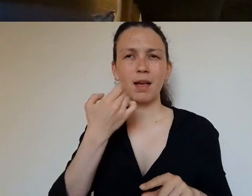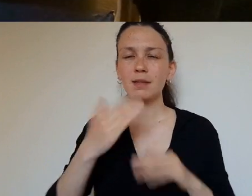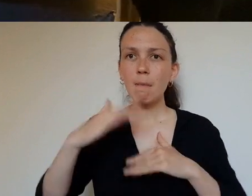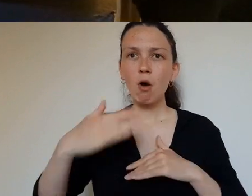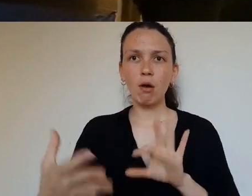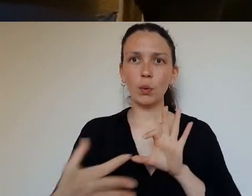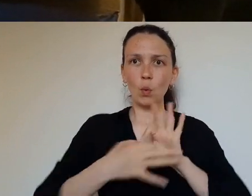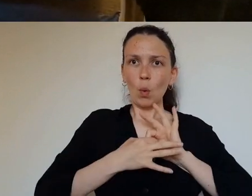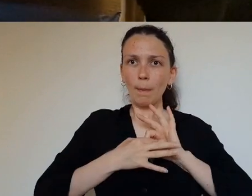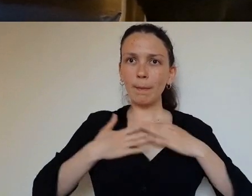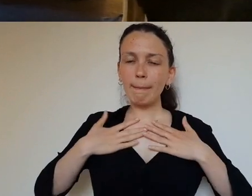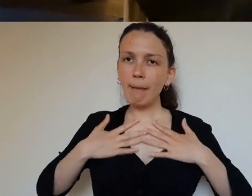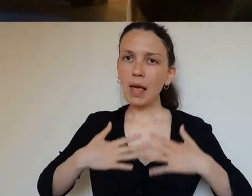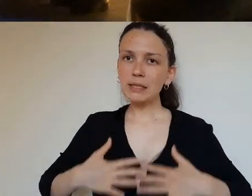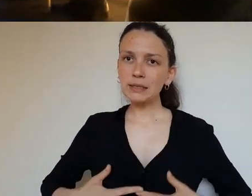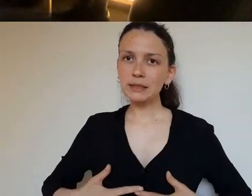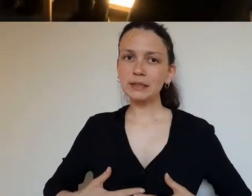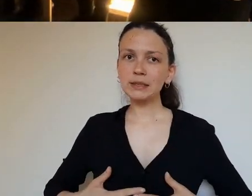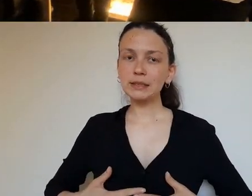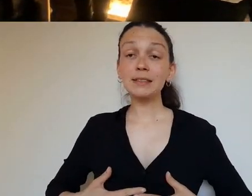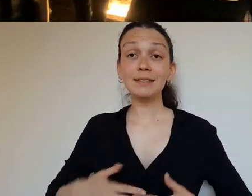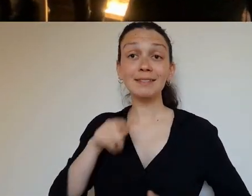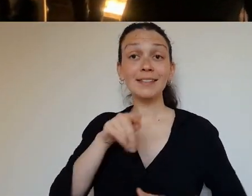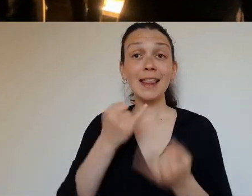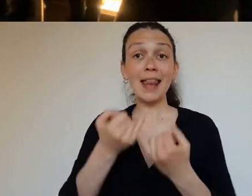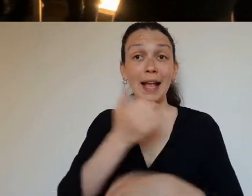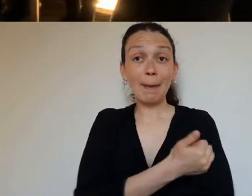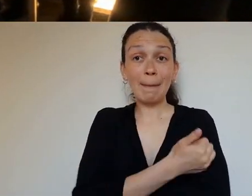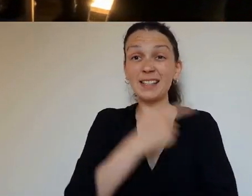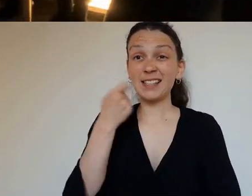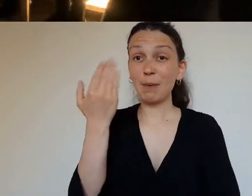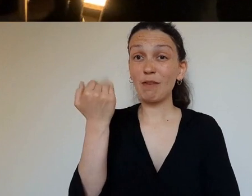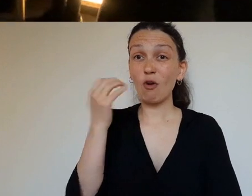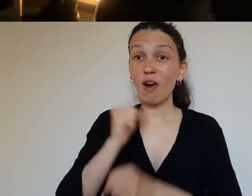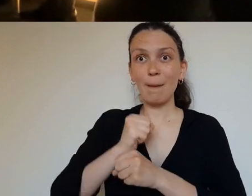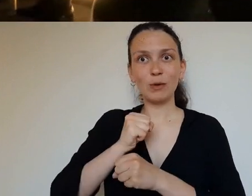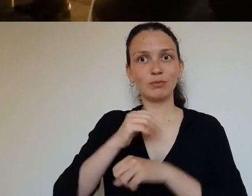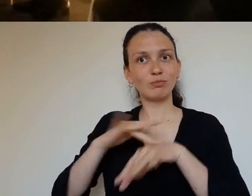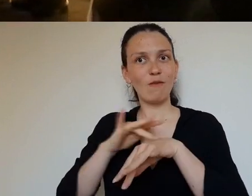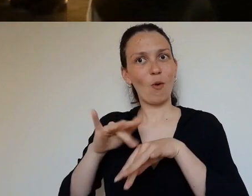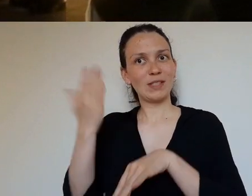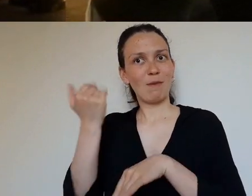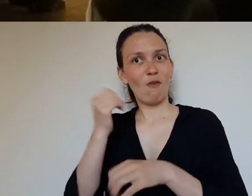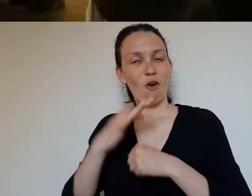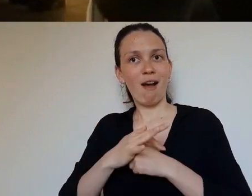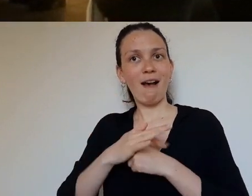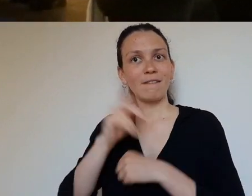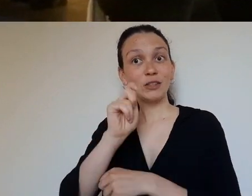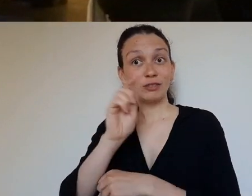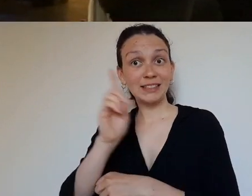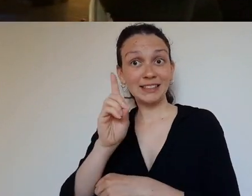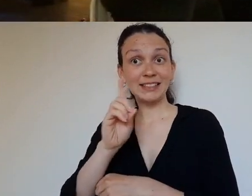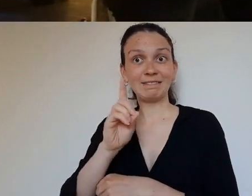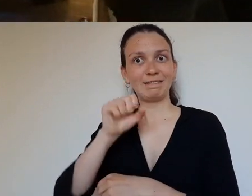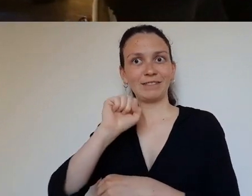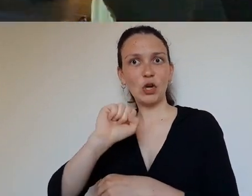something other, something connected with every breath and movement to the body. It is, as Amanda has said of her previous collaborative